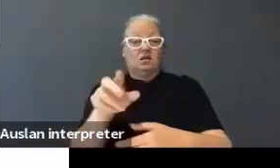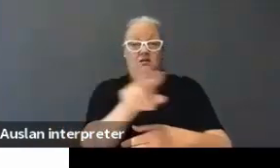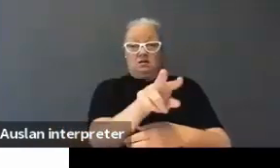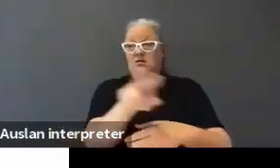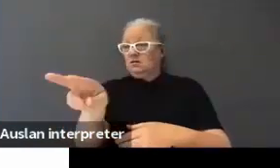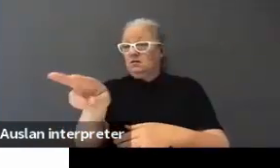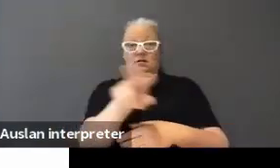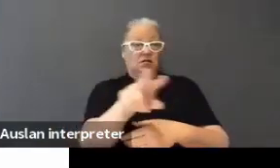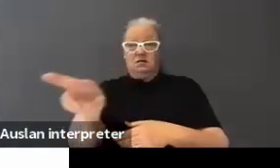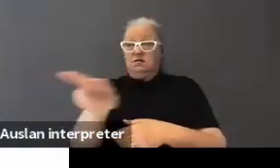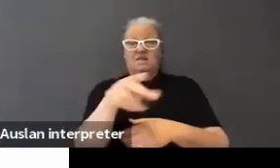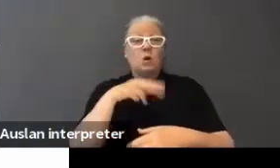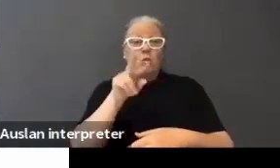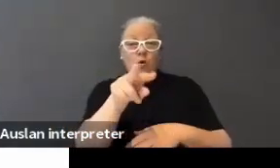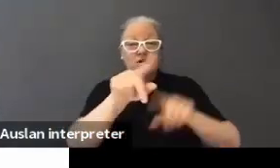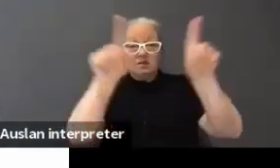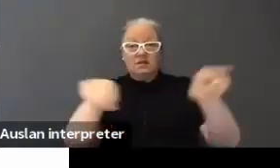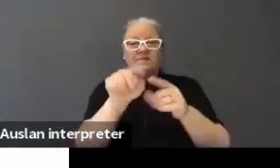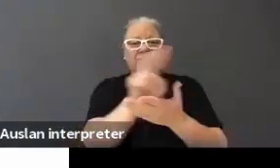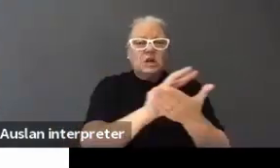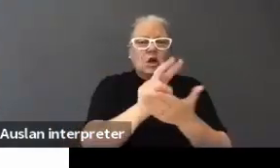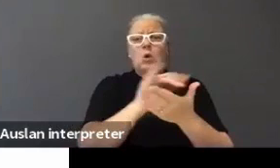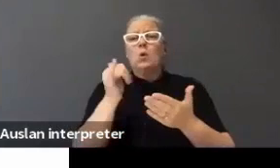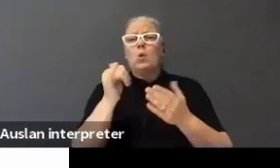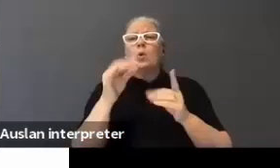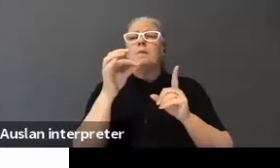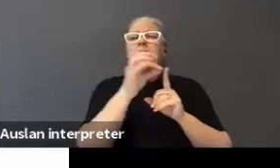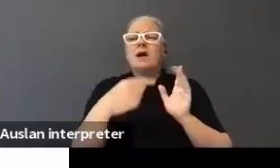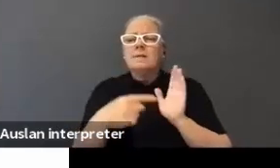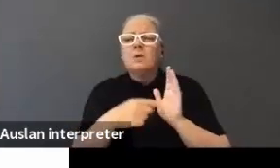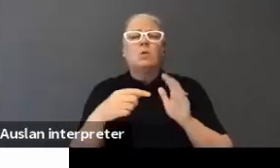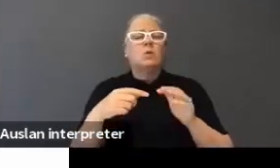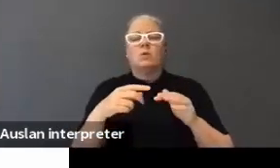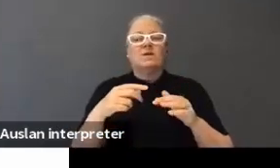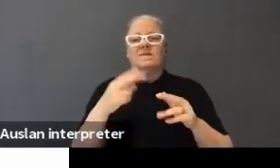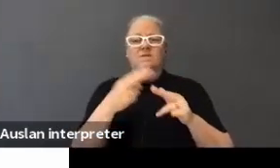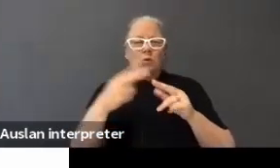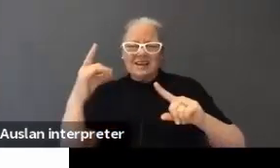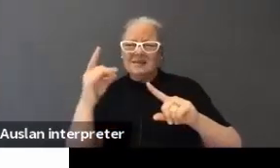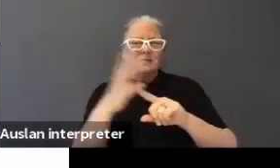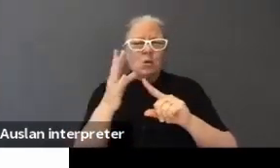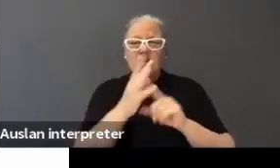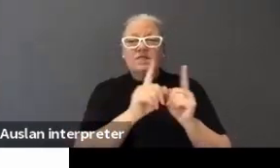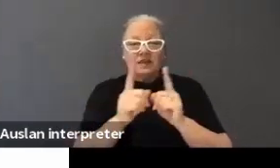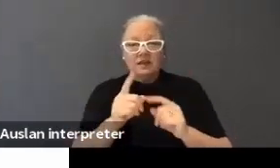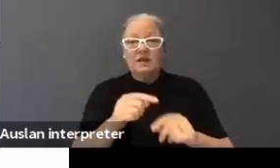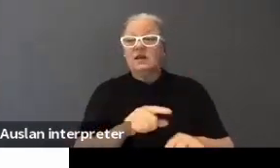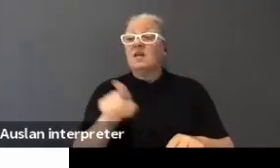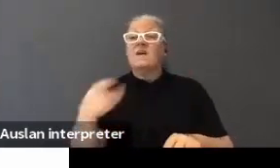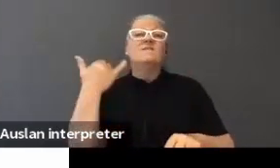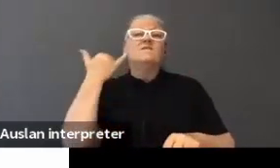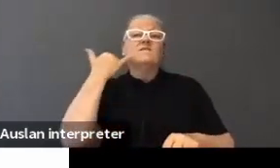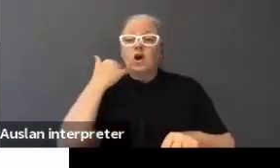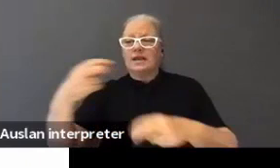need to watch the whole screen for video and PowerPoint information because it's really, really important and I have my captions on my phone.